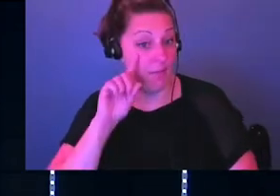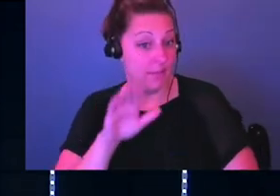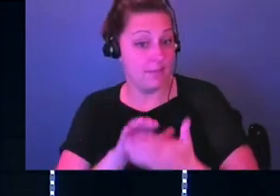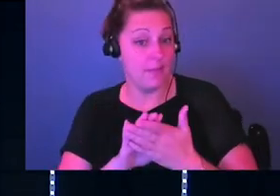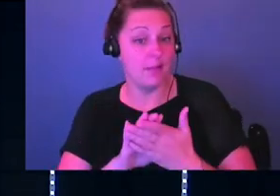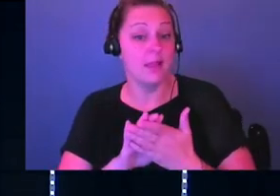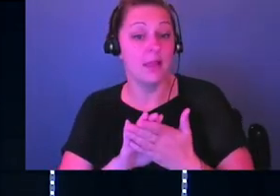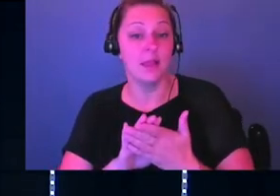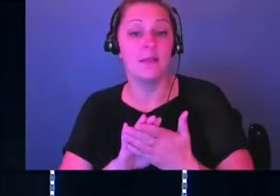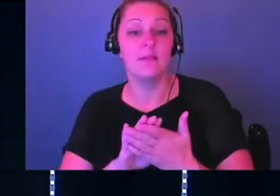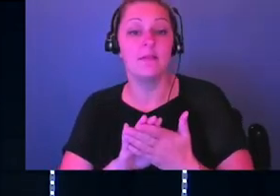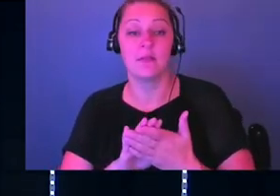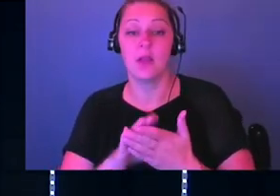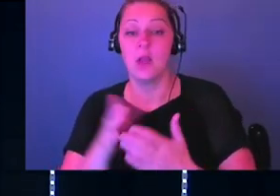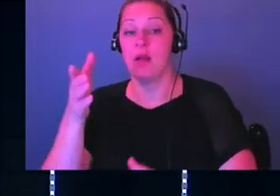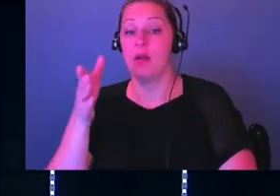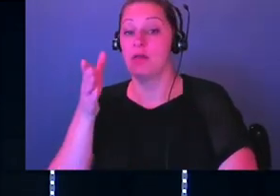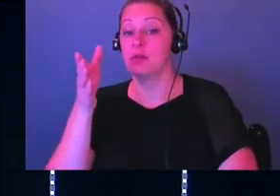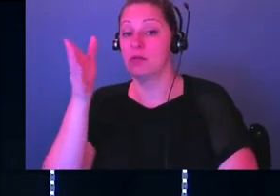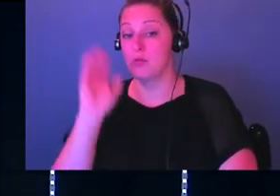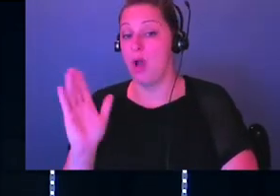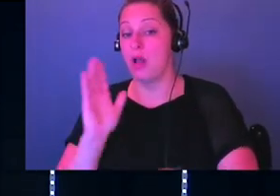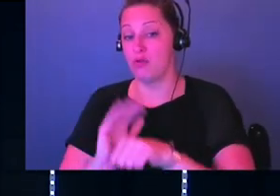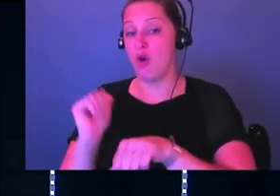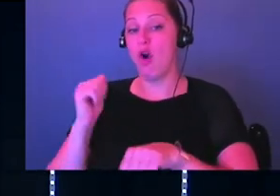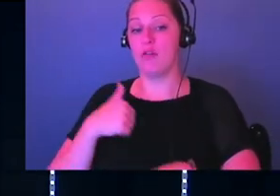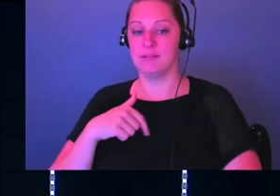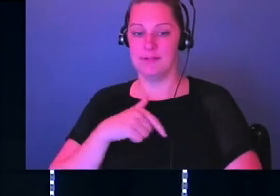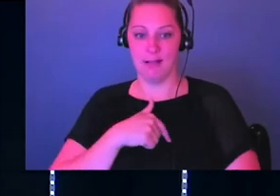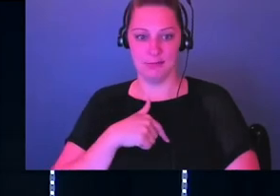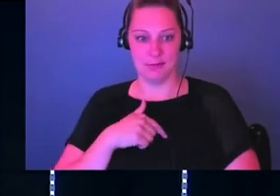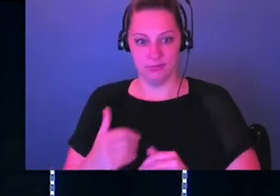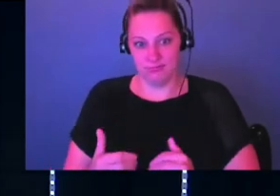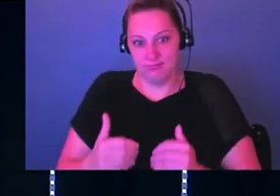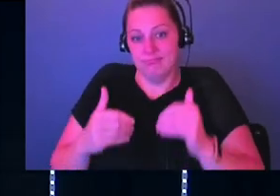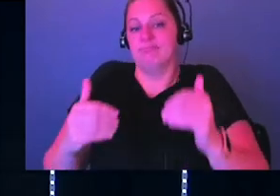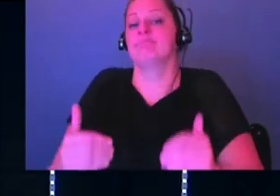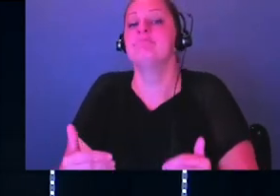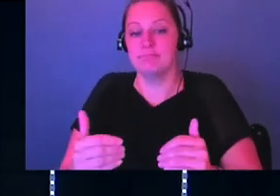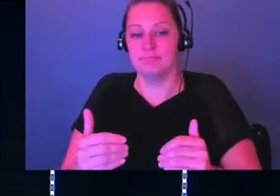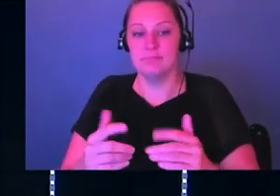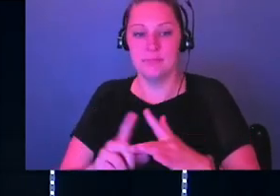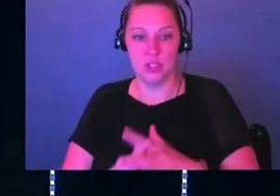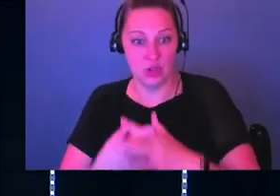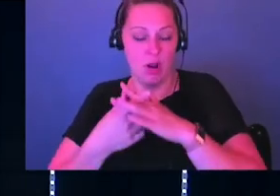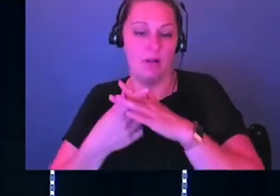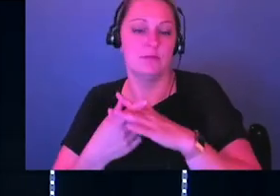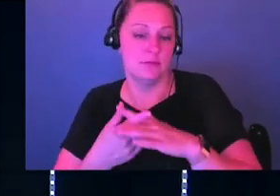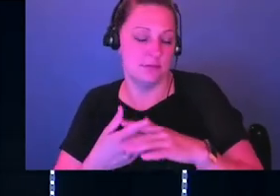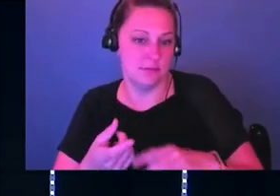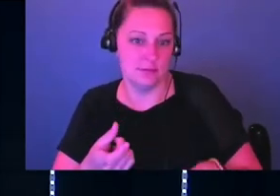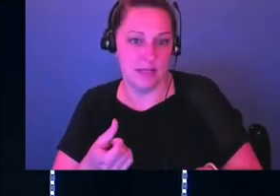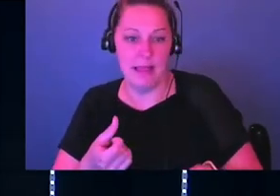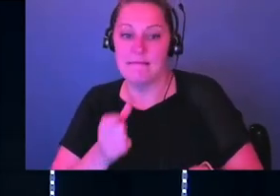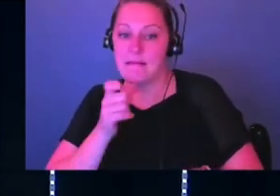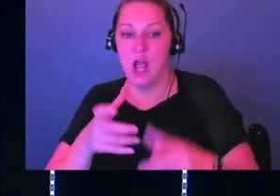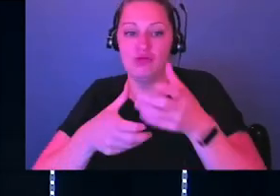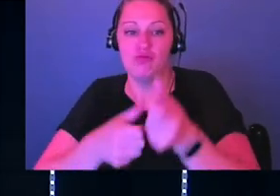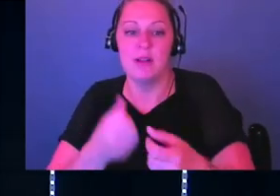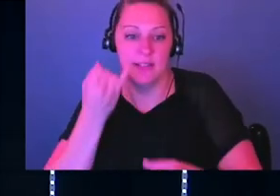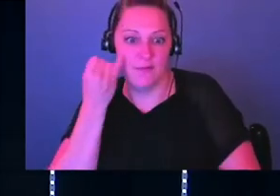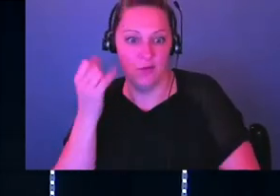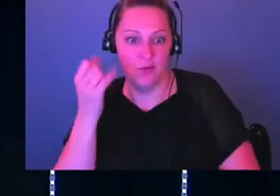God calls us to take a step. Okay. In trusting God, I believe there's always a step that we have to take. Okay. Because it's not trust if you don't take the step.